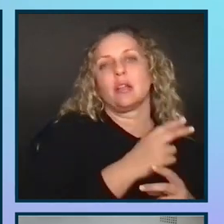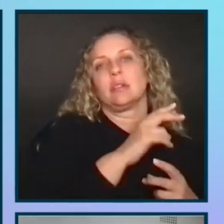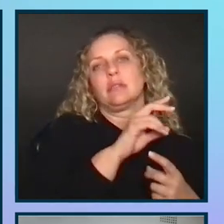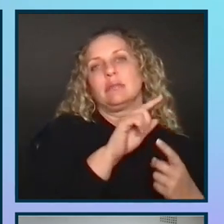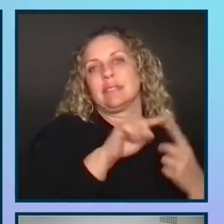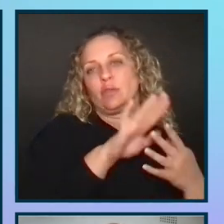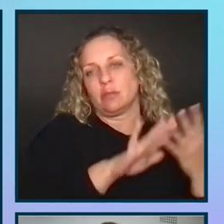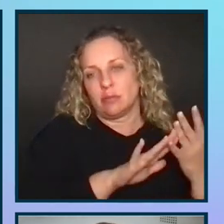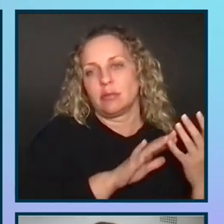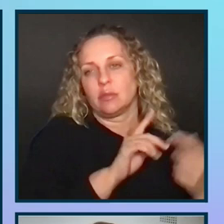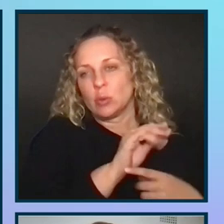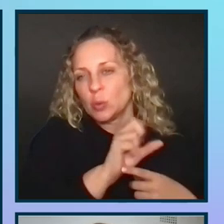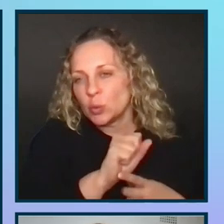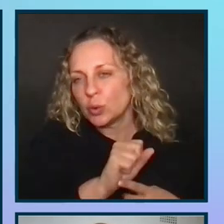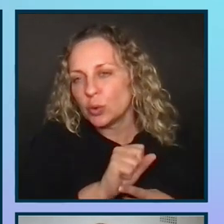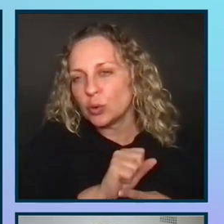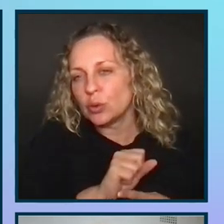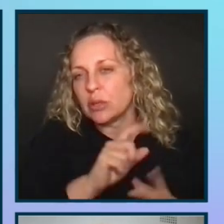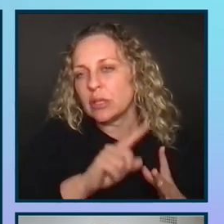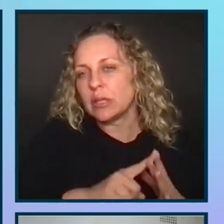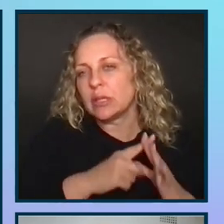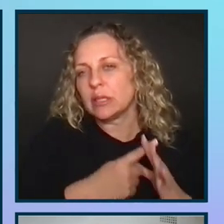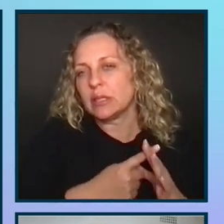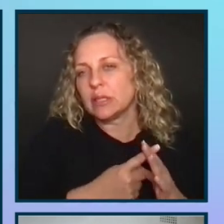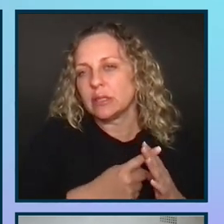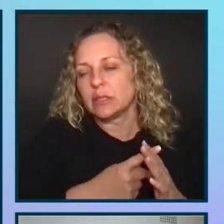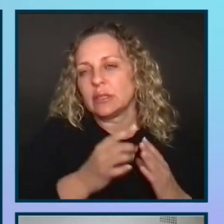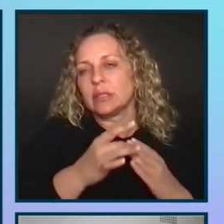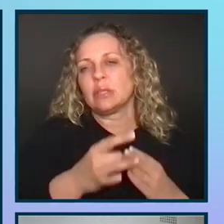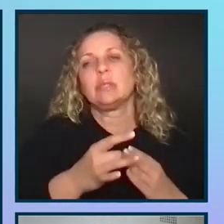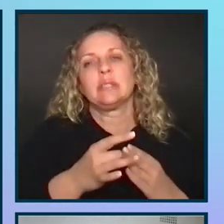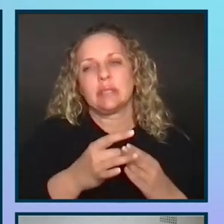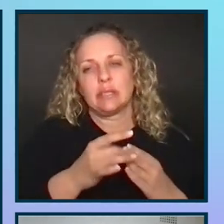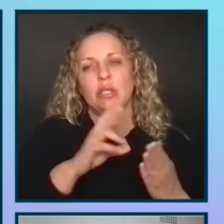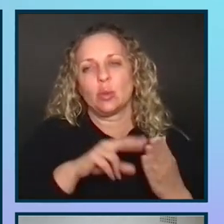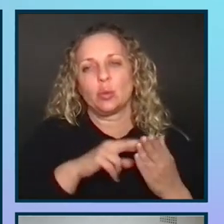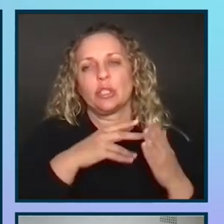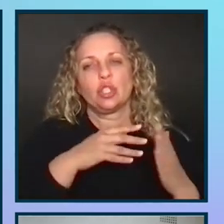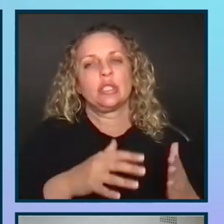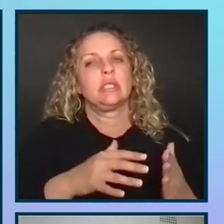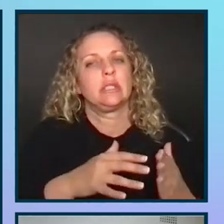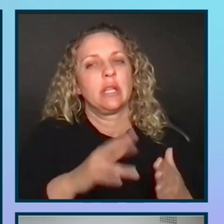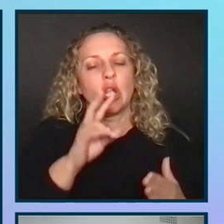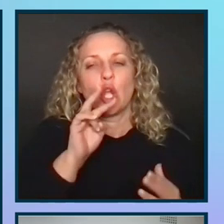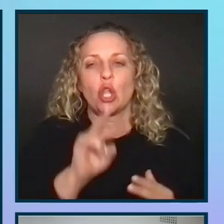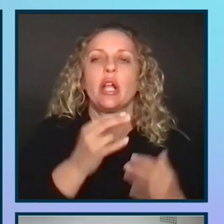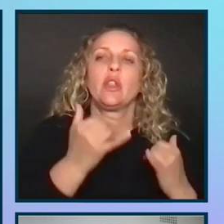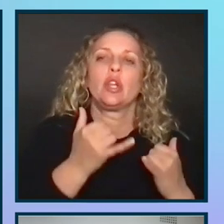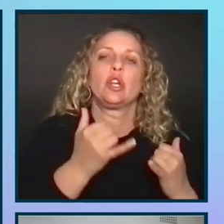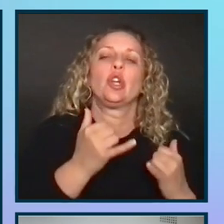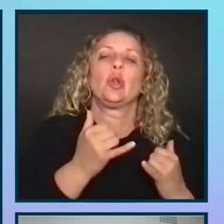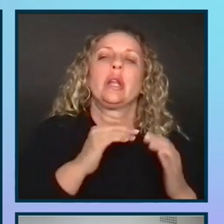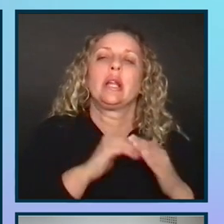My role at Atlassian was initially to lead a moderated accessibility research study, which looked at the current state of accessibility